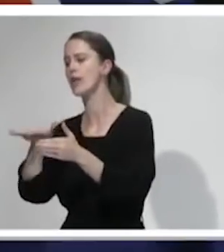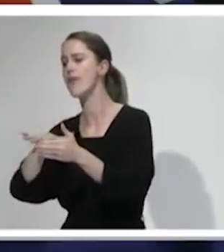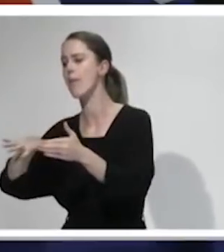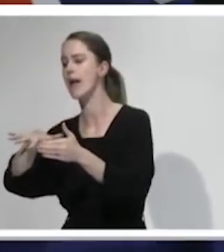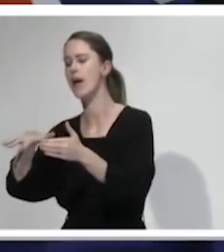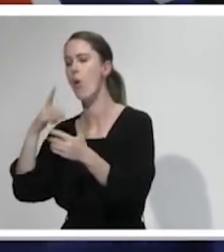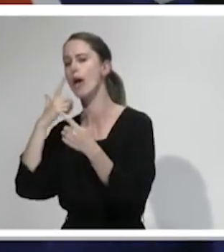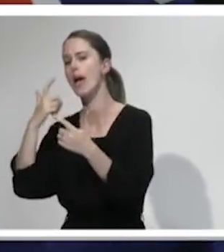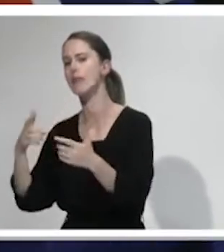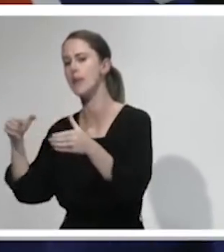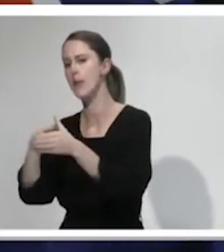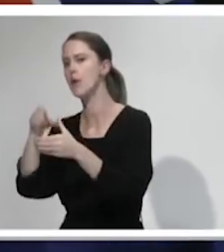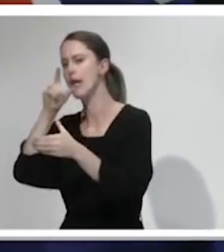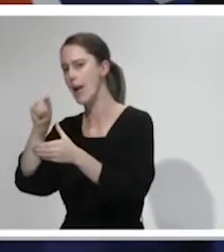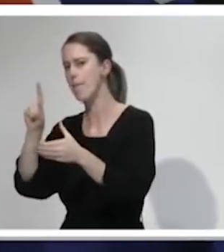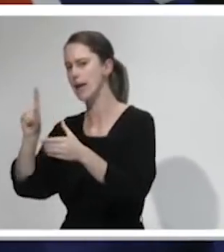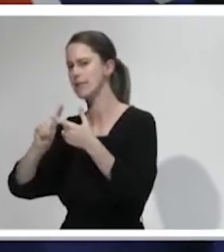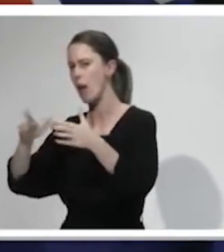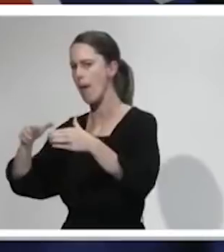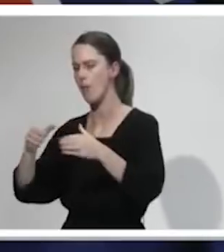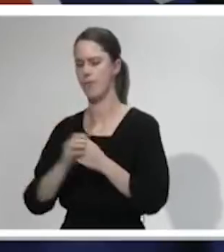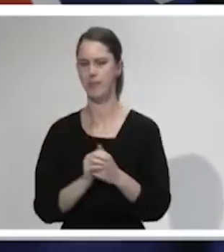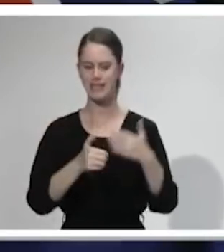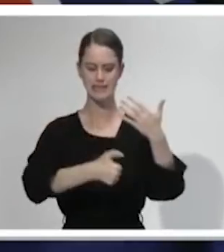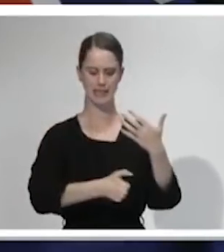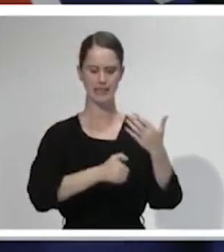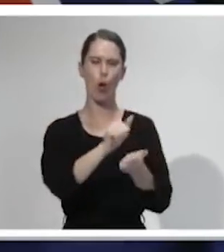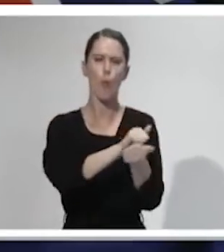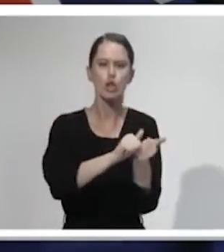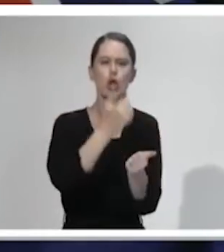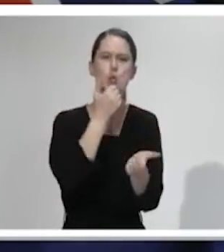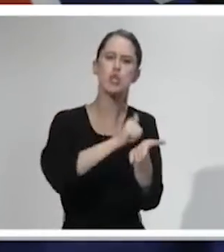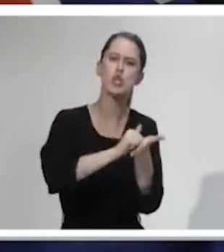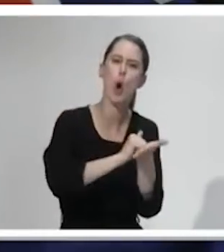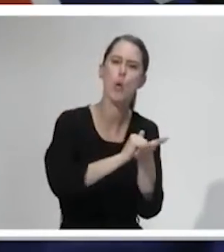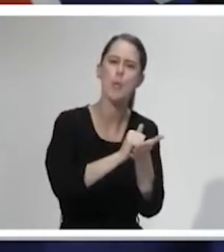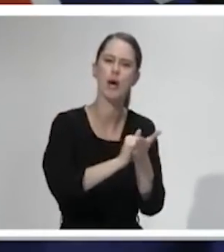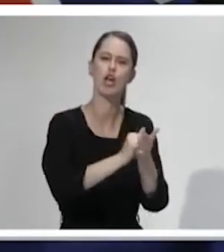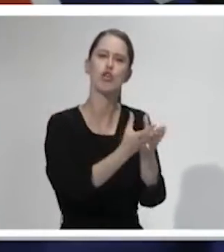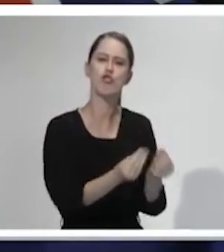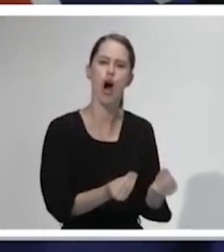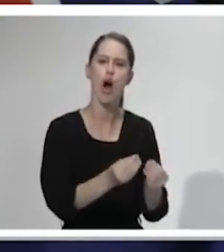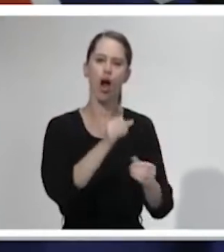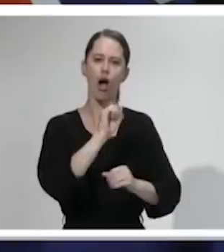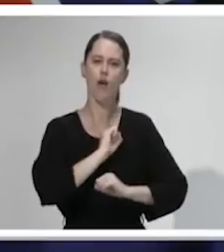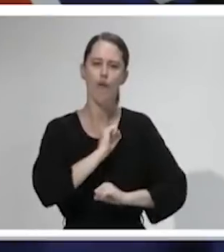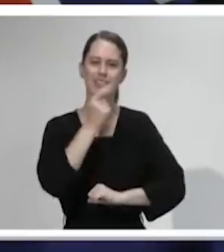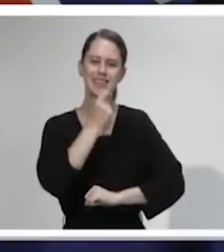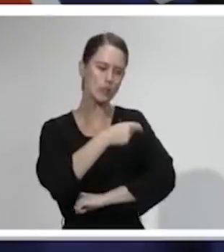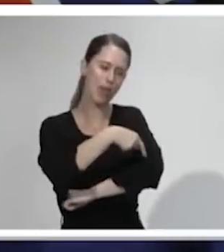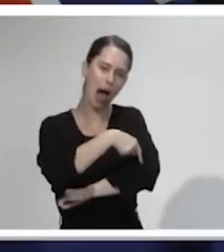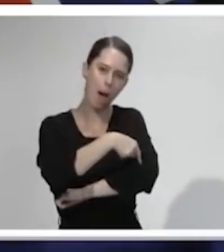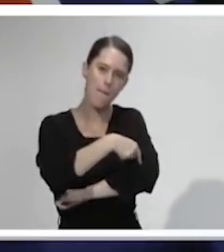or caregivers. Six, wash your hands often with soap, then dry them, cough and sneeze into your elbow.